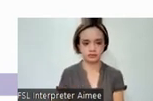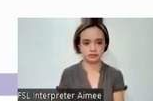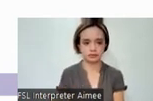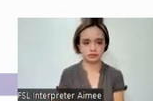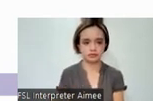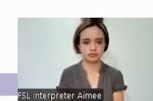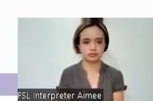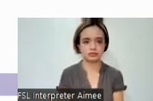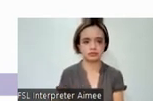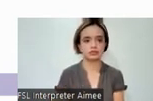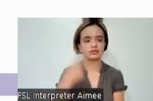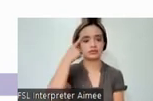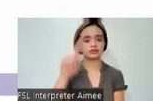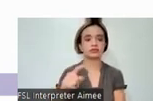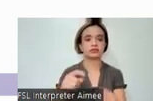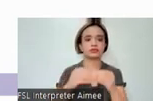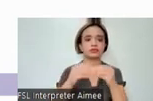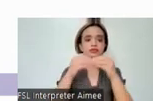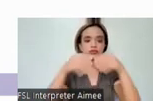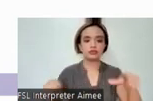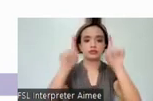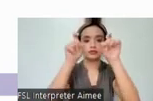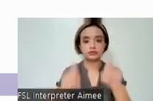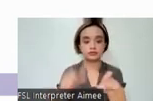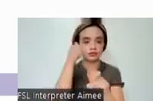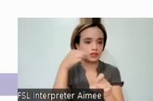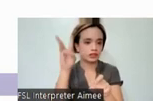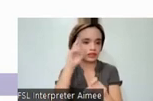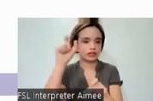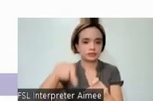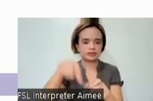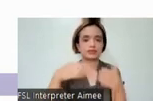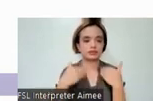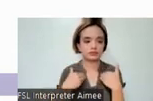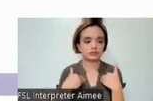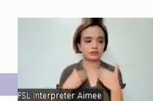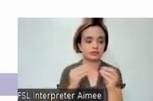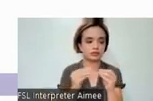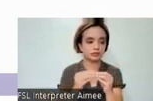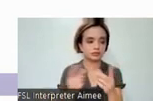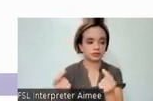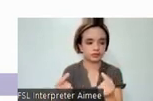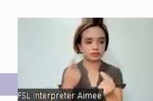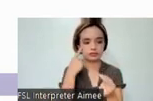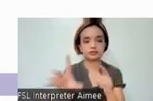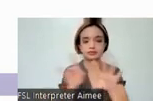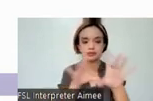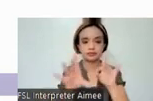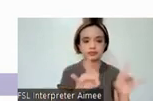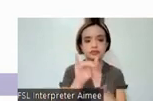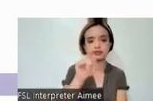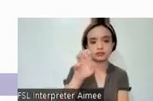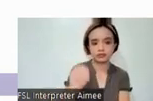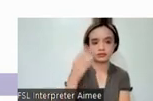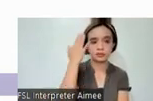For the subtests under phonological awareness, we had to take an extra step in item selection. Because phonological